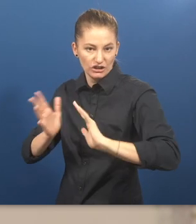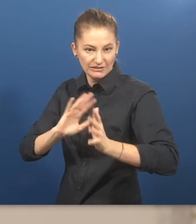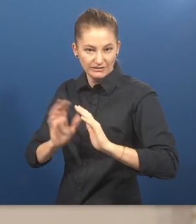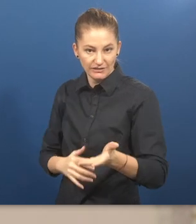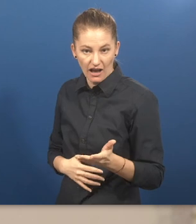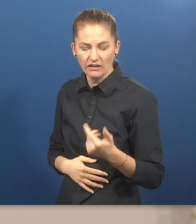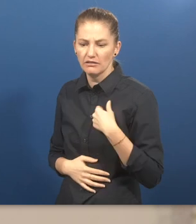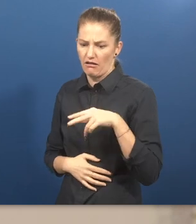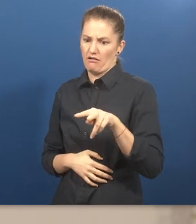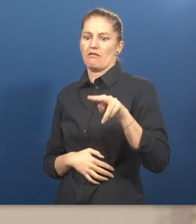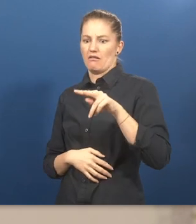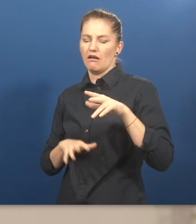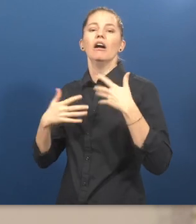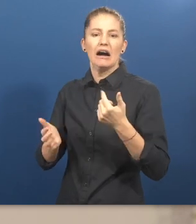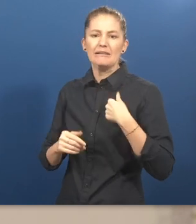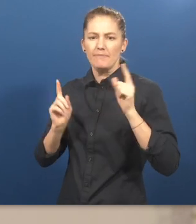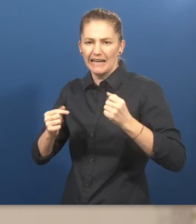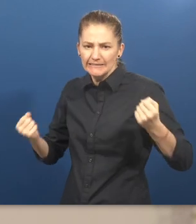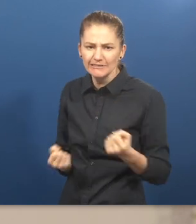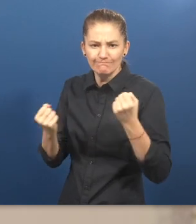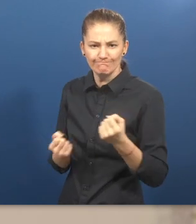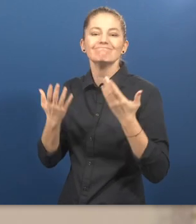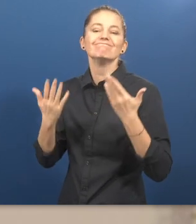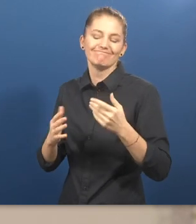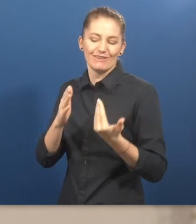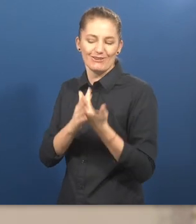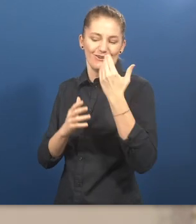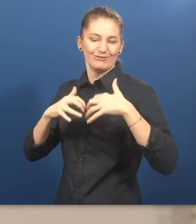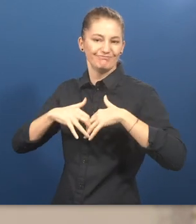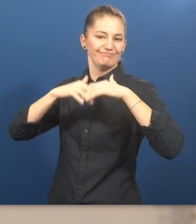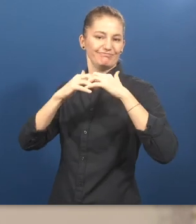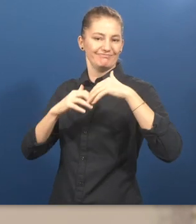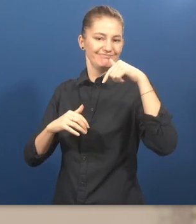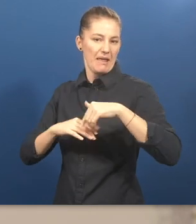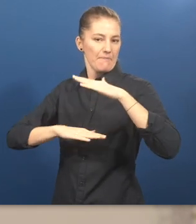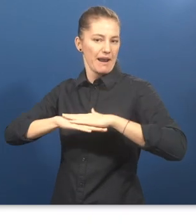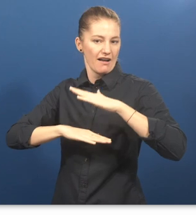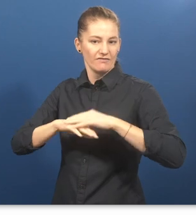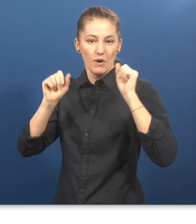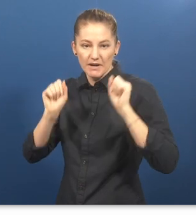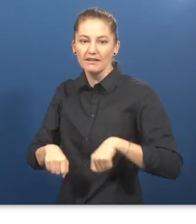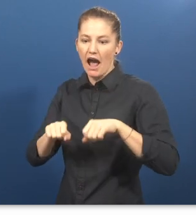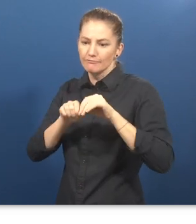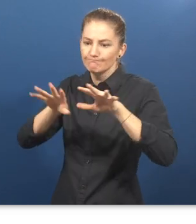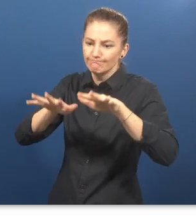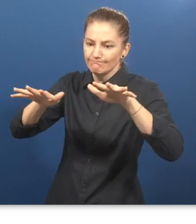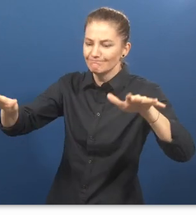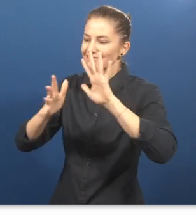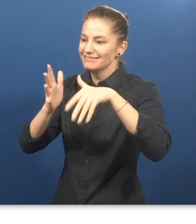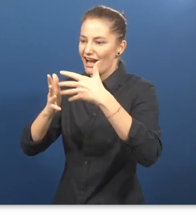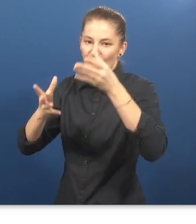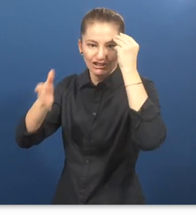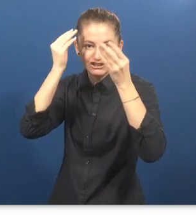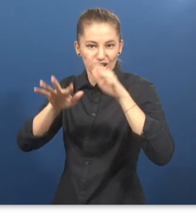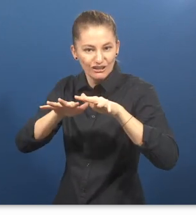of our platform is its ability to scale to new sign language in a matter of weeks. How did this solution